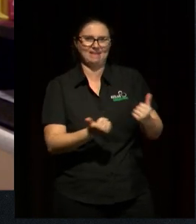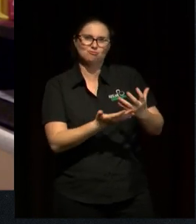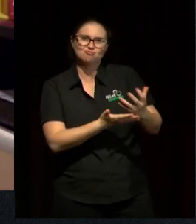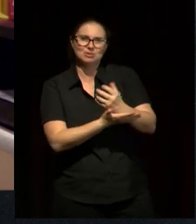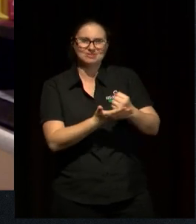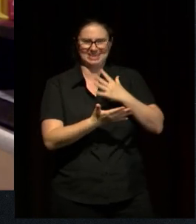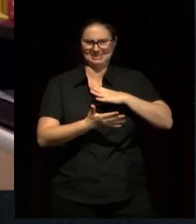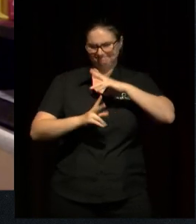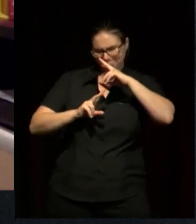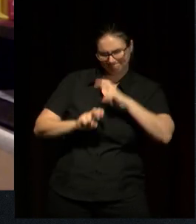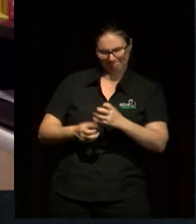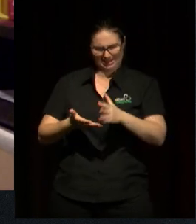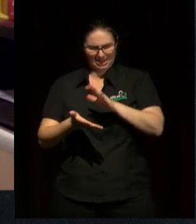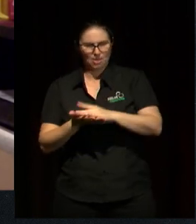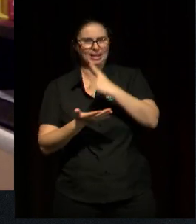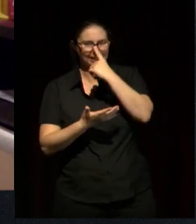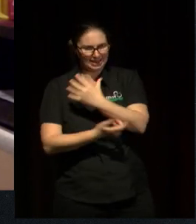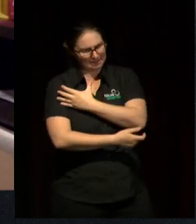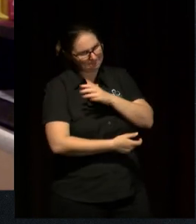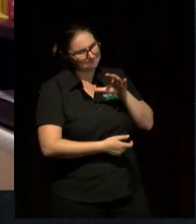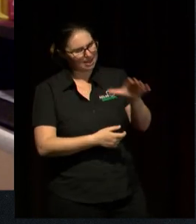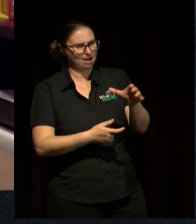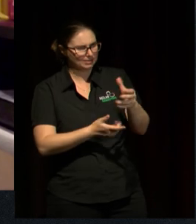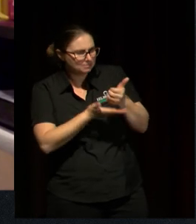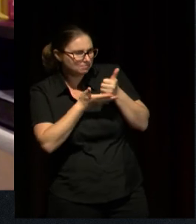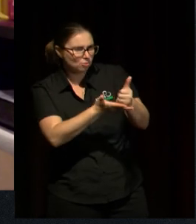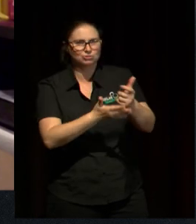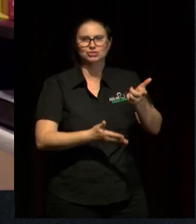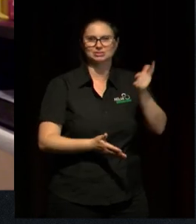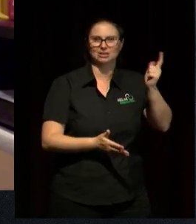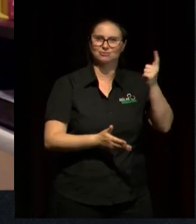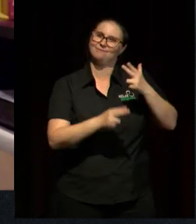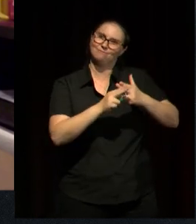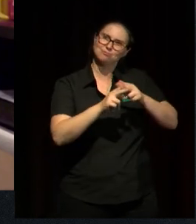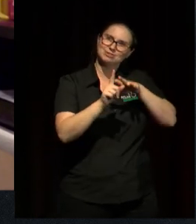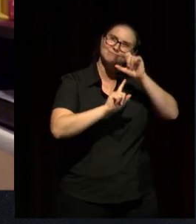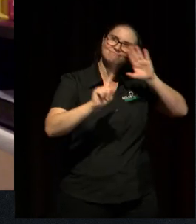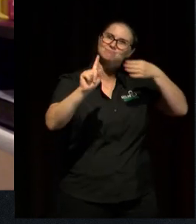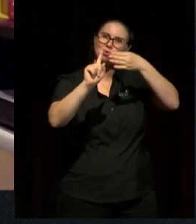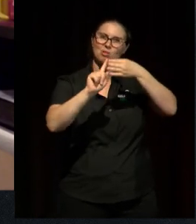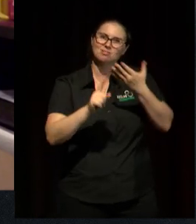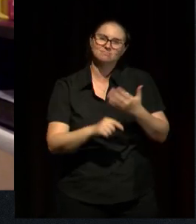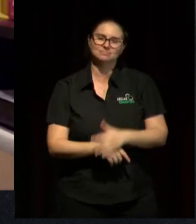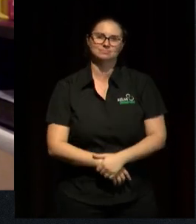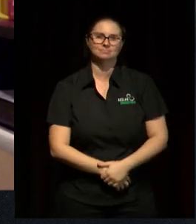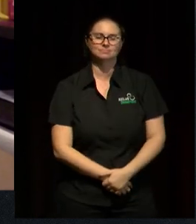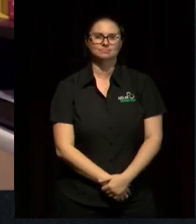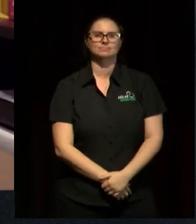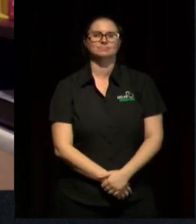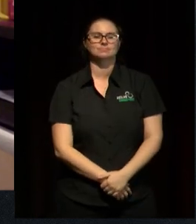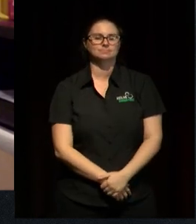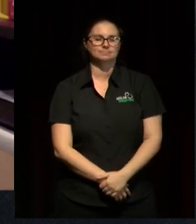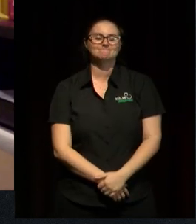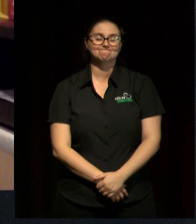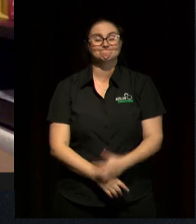teachers towards that goal, that would be a really important thing that we could do. Yeah, I'd agree. We have to